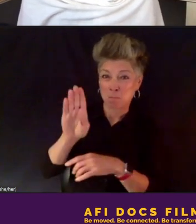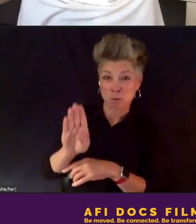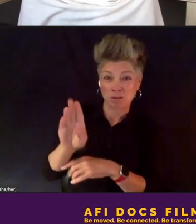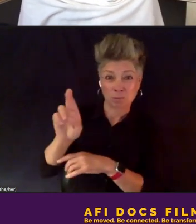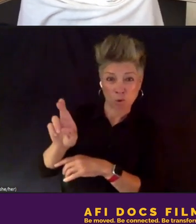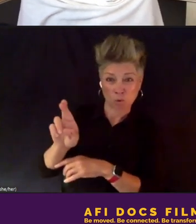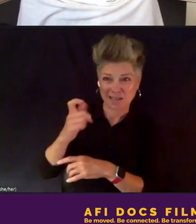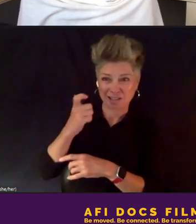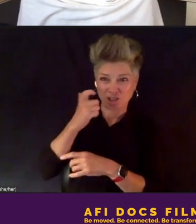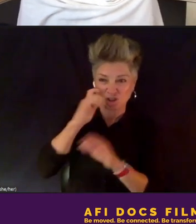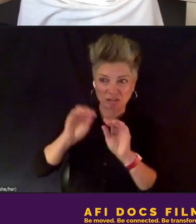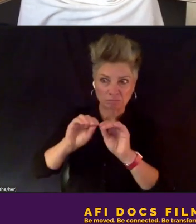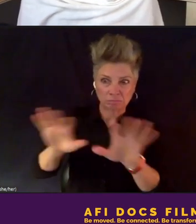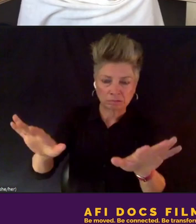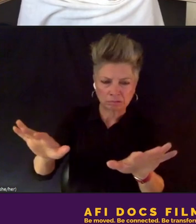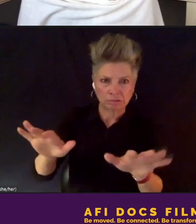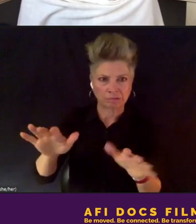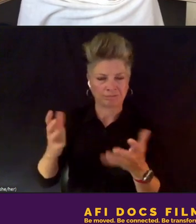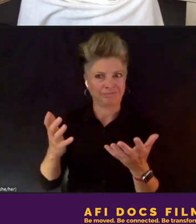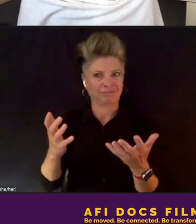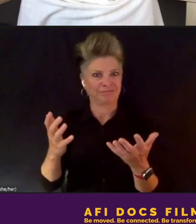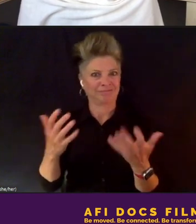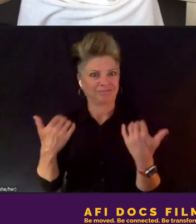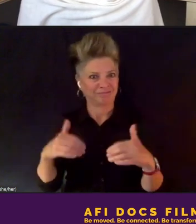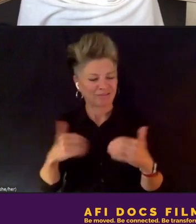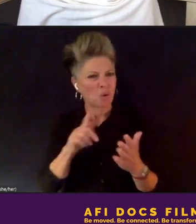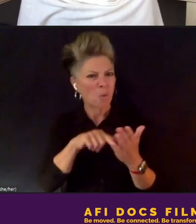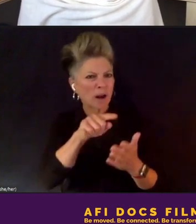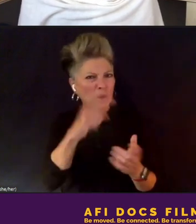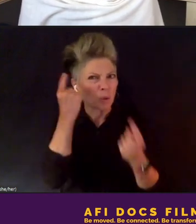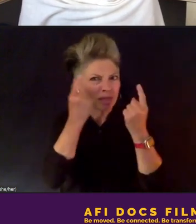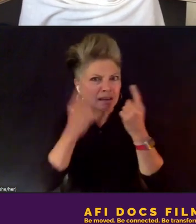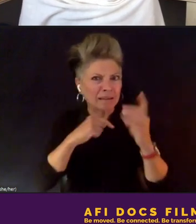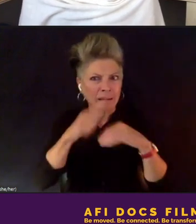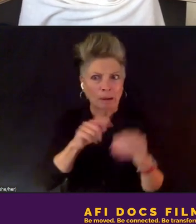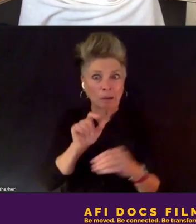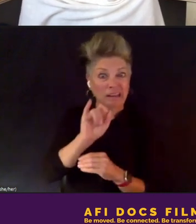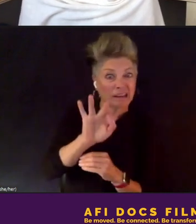kind of going through your mind about how and if you should proceed?